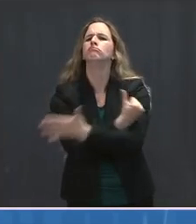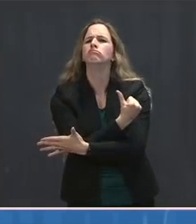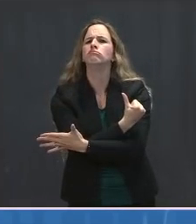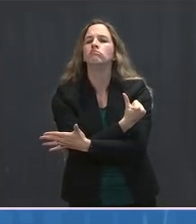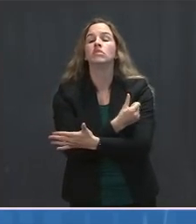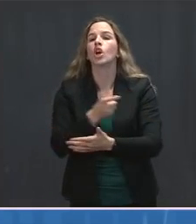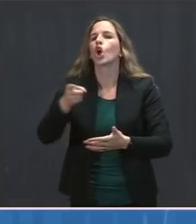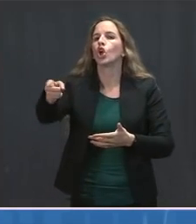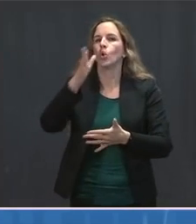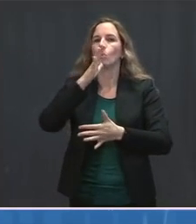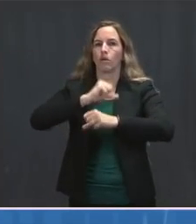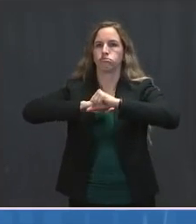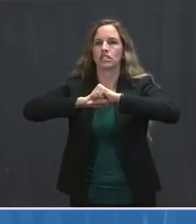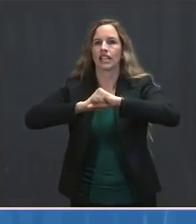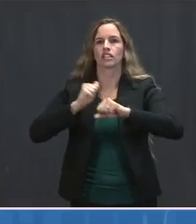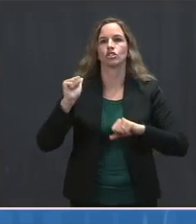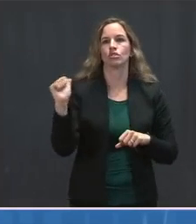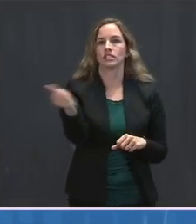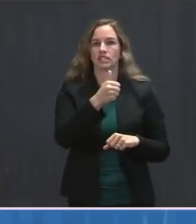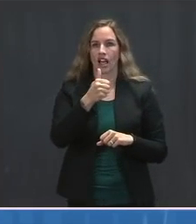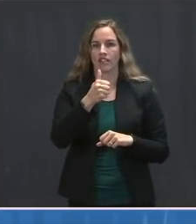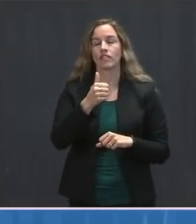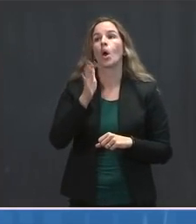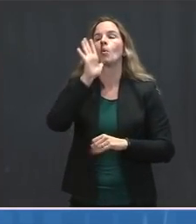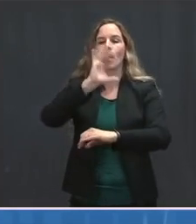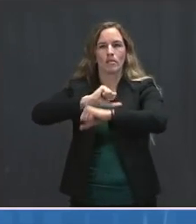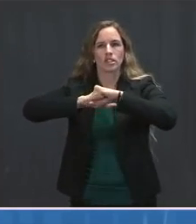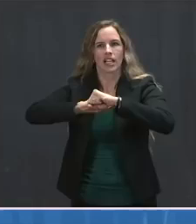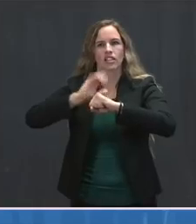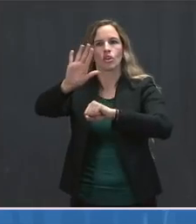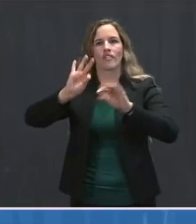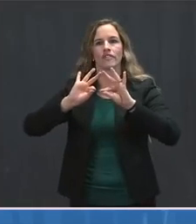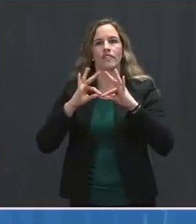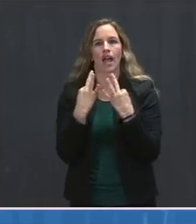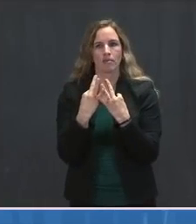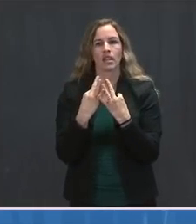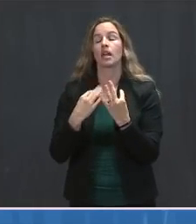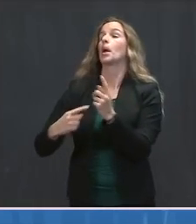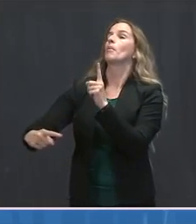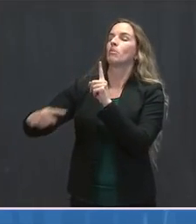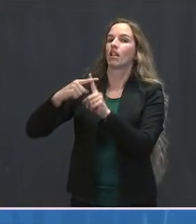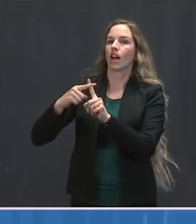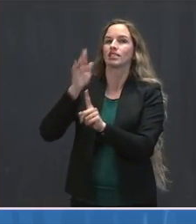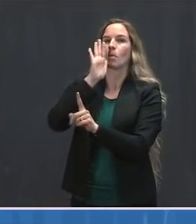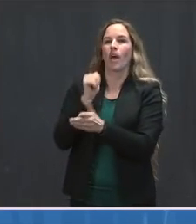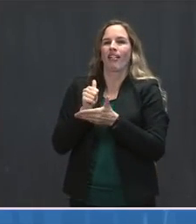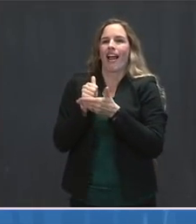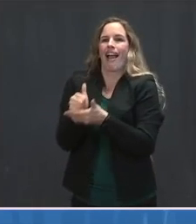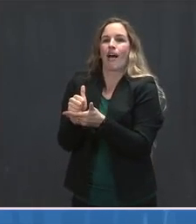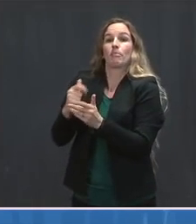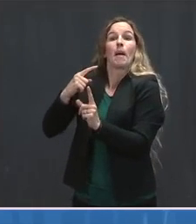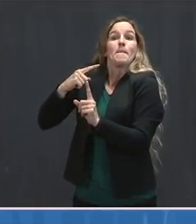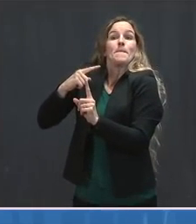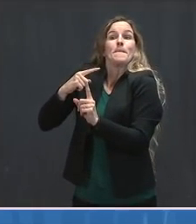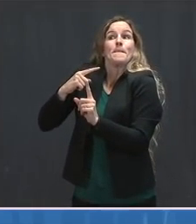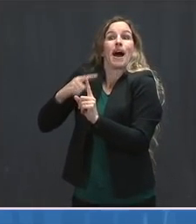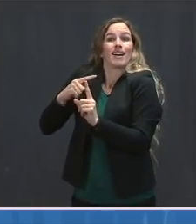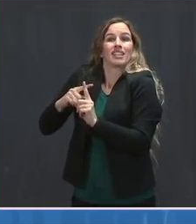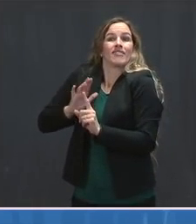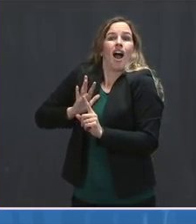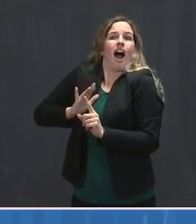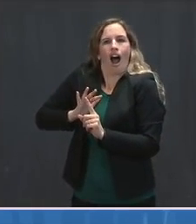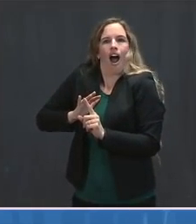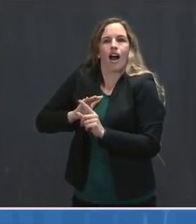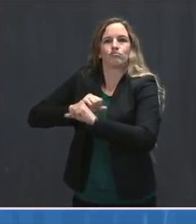only be protecting yourself, your family, but you will be making a major step in a positive way to protecting the